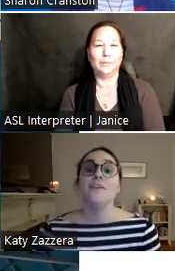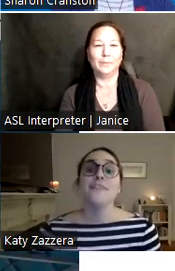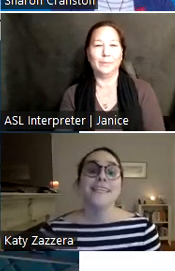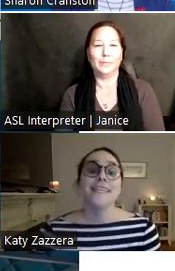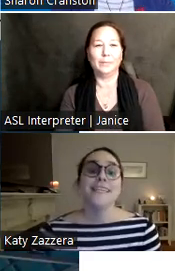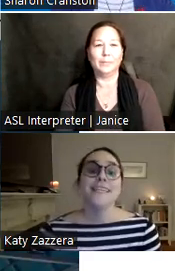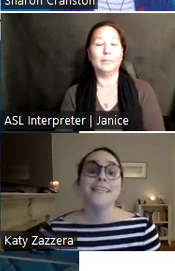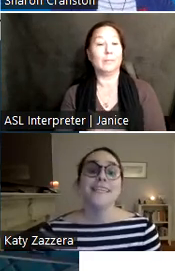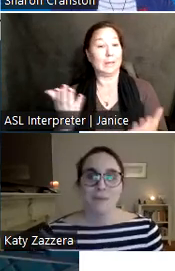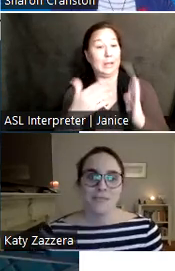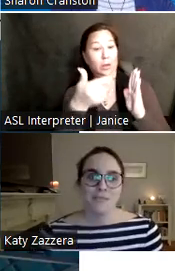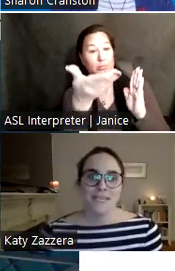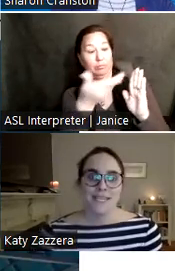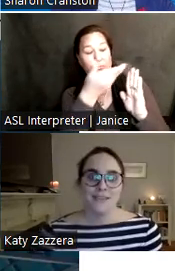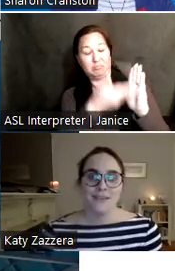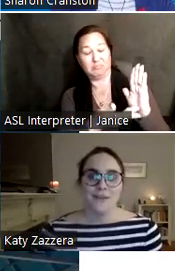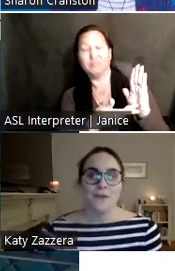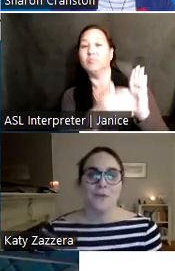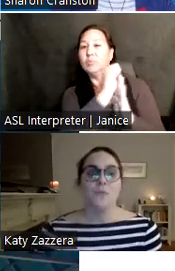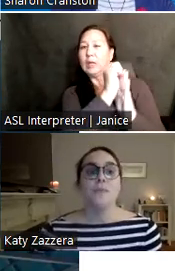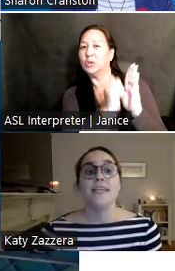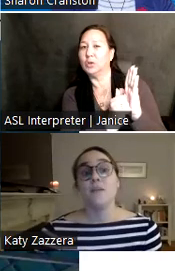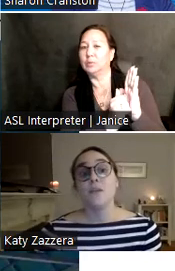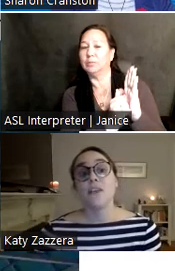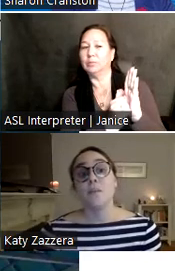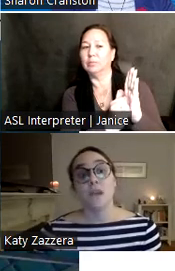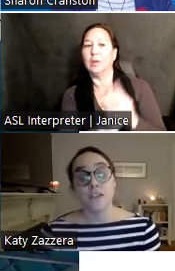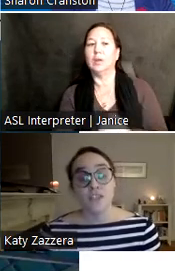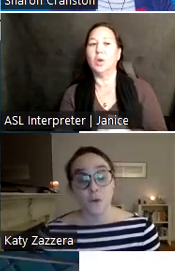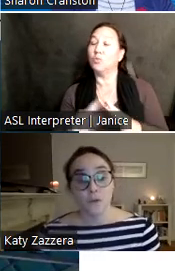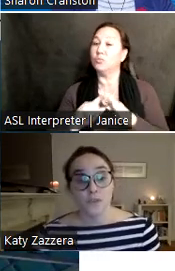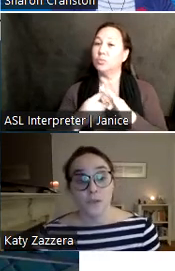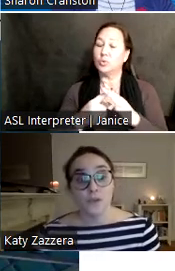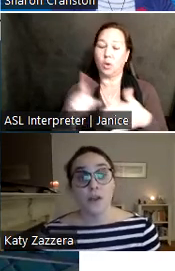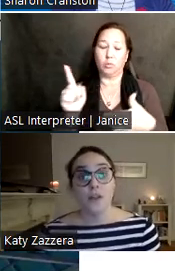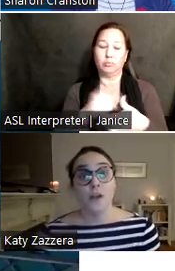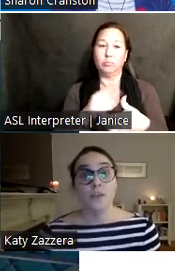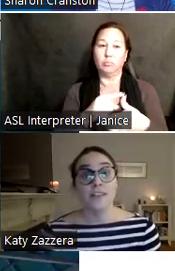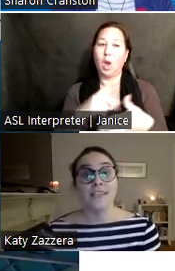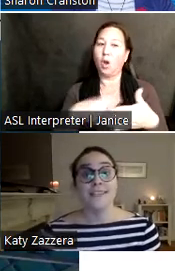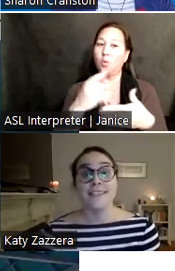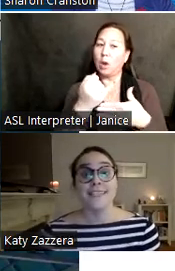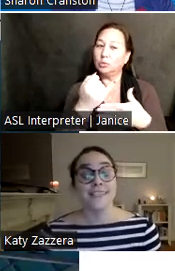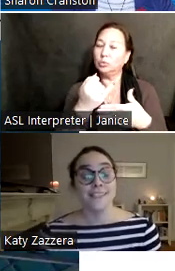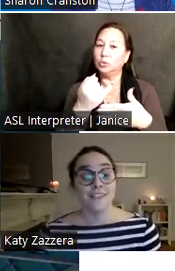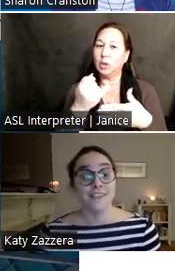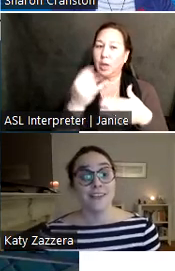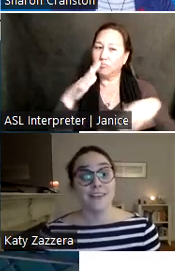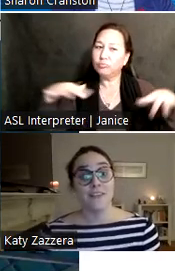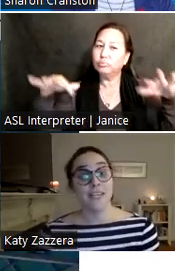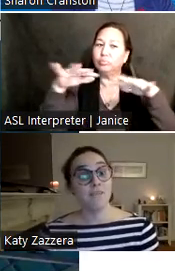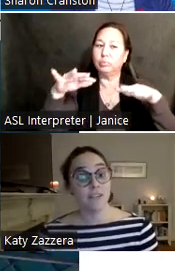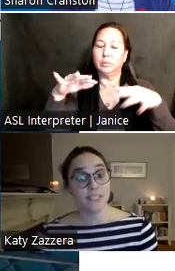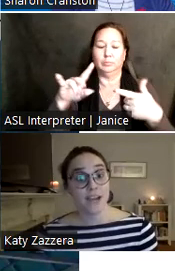Here's the agenda for tonight's public meeting. We'll begin with a project overview along with the existing conditions